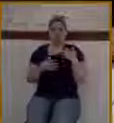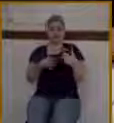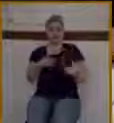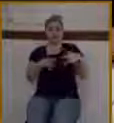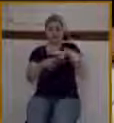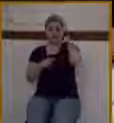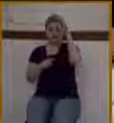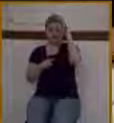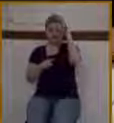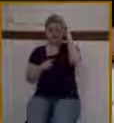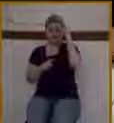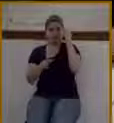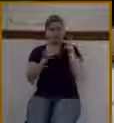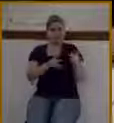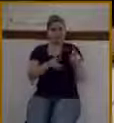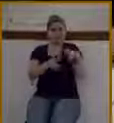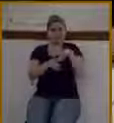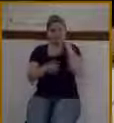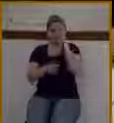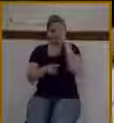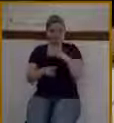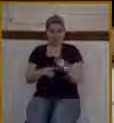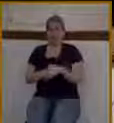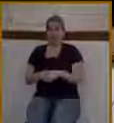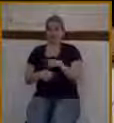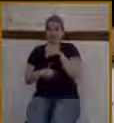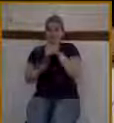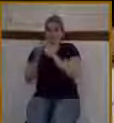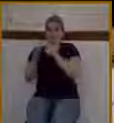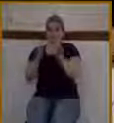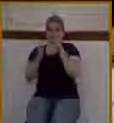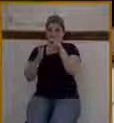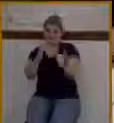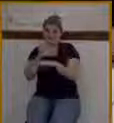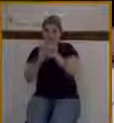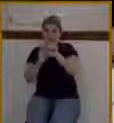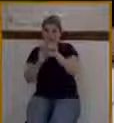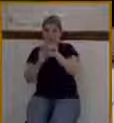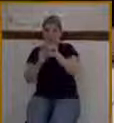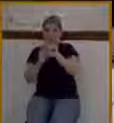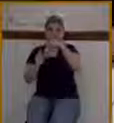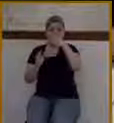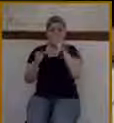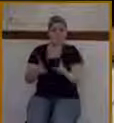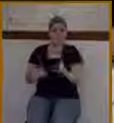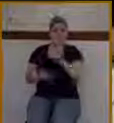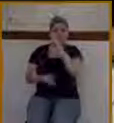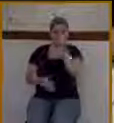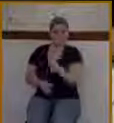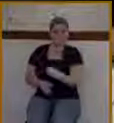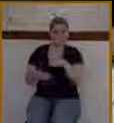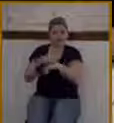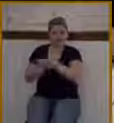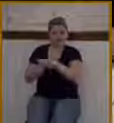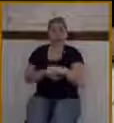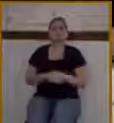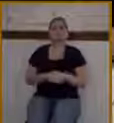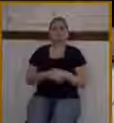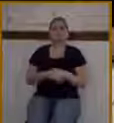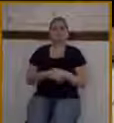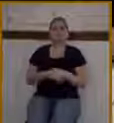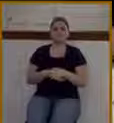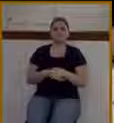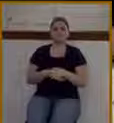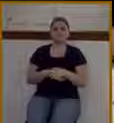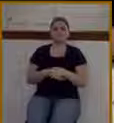buried in a tomb where no one had ever been laid. All of this speaks of sacred use. In the Old Testament, when an animal